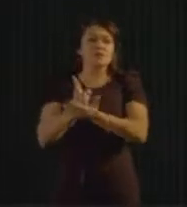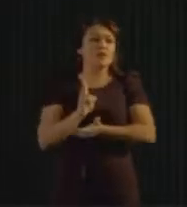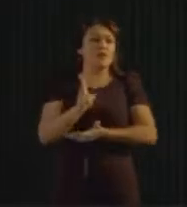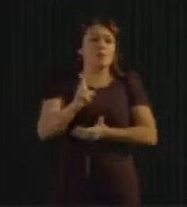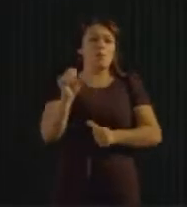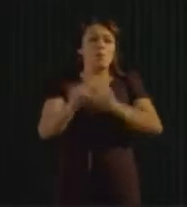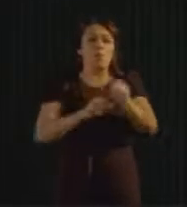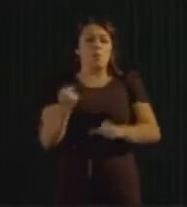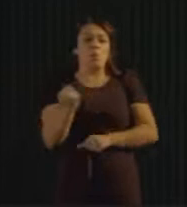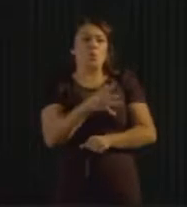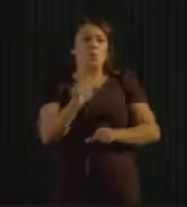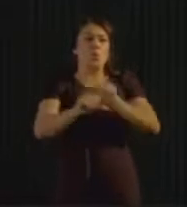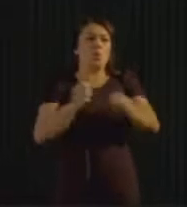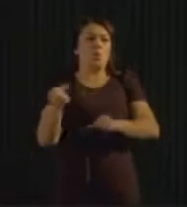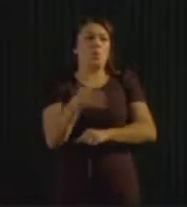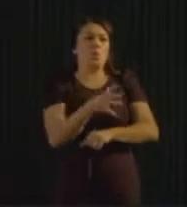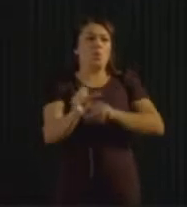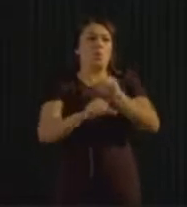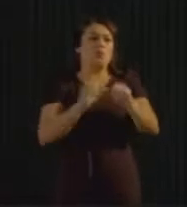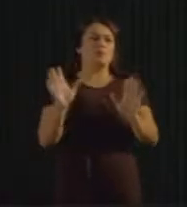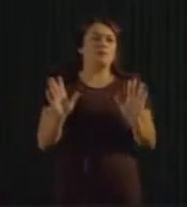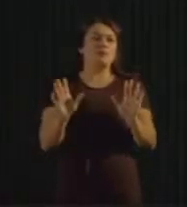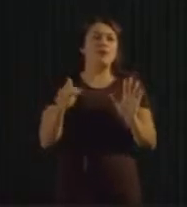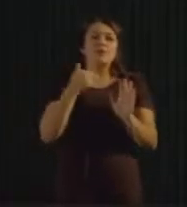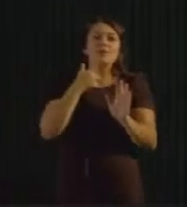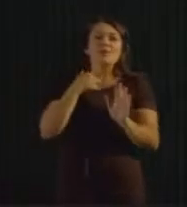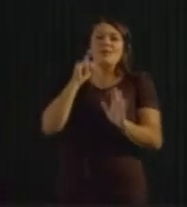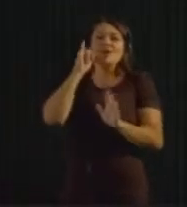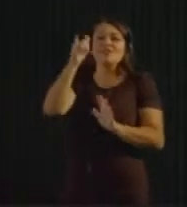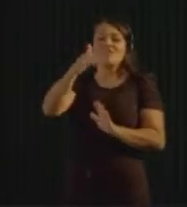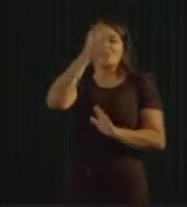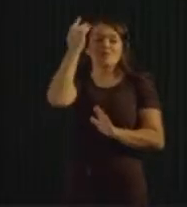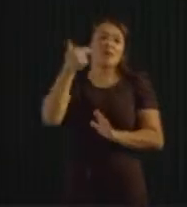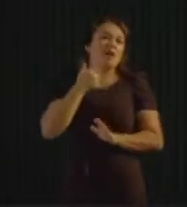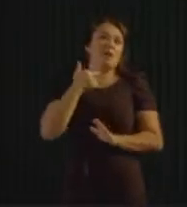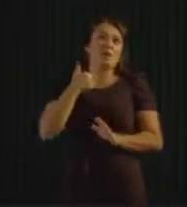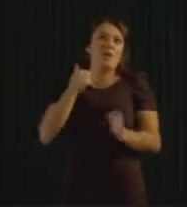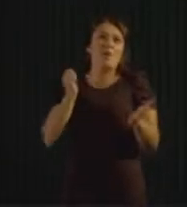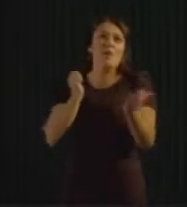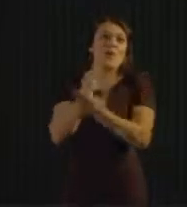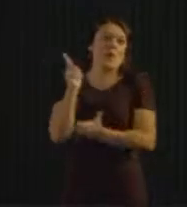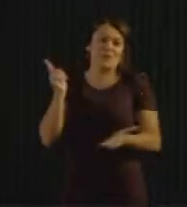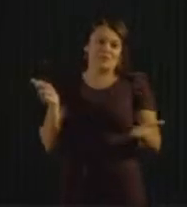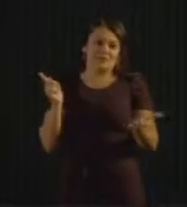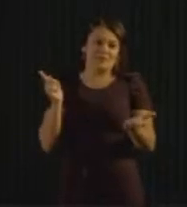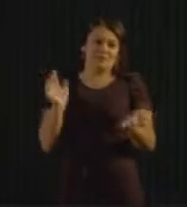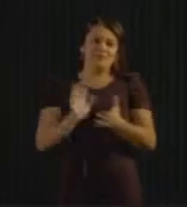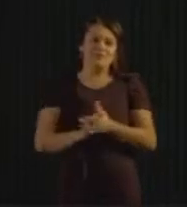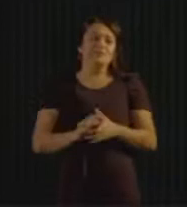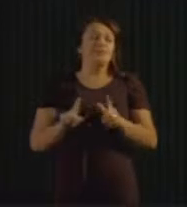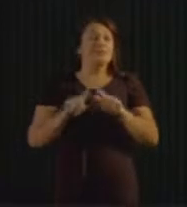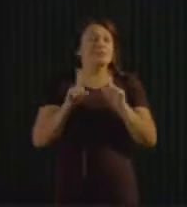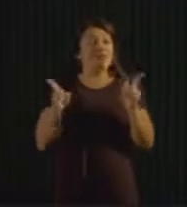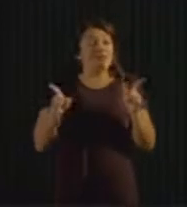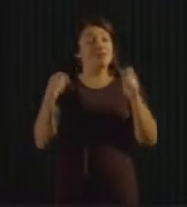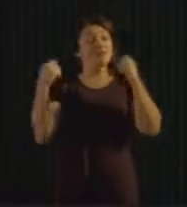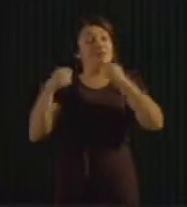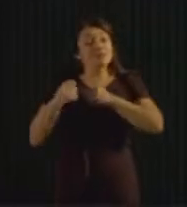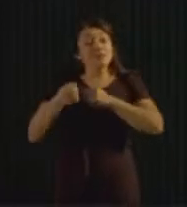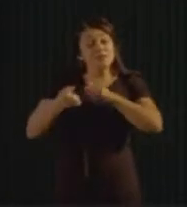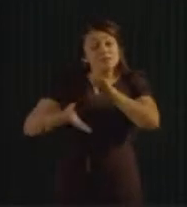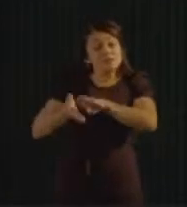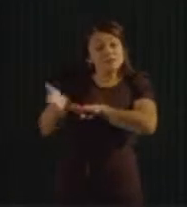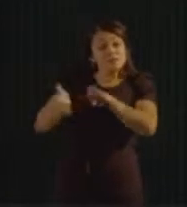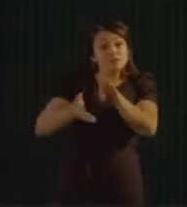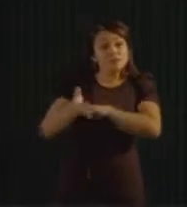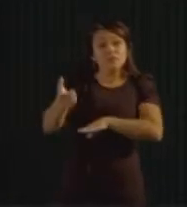no, you cannot consume like I am doing. So we need to have products that are much more sustainable, because there will be